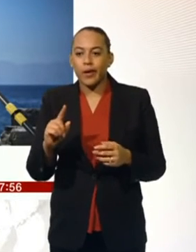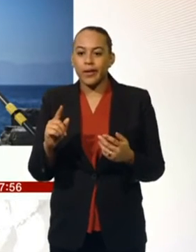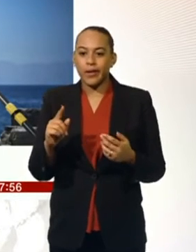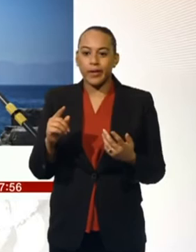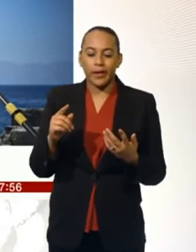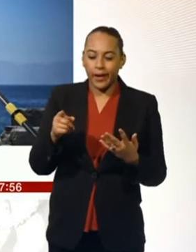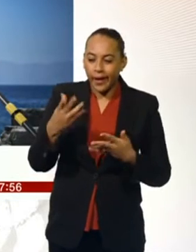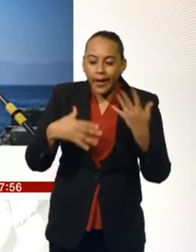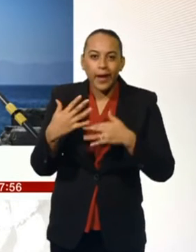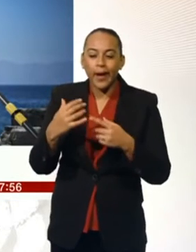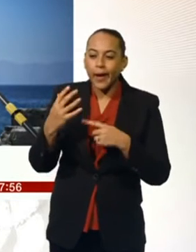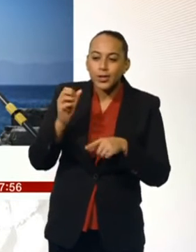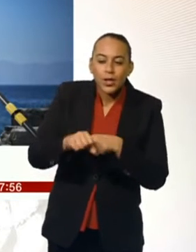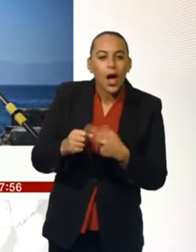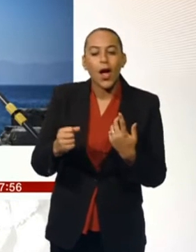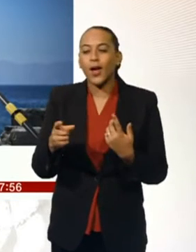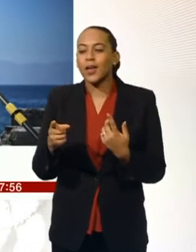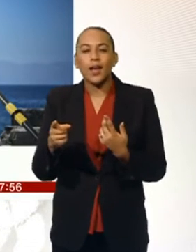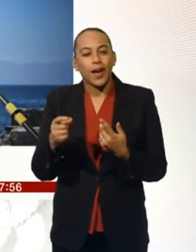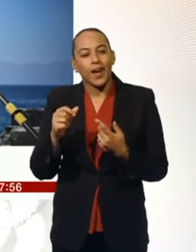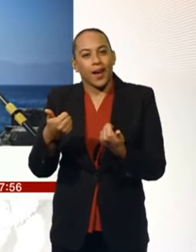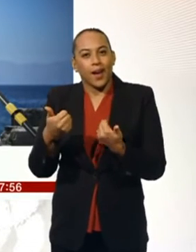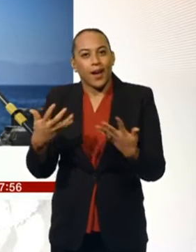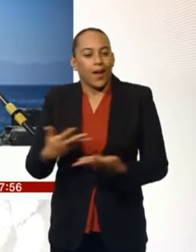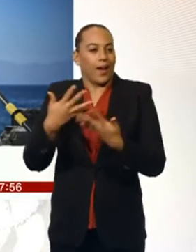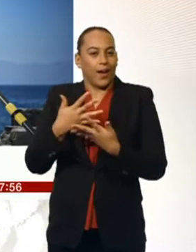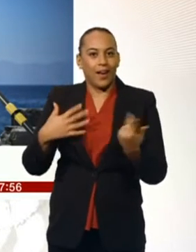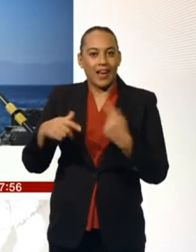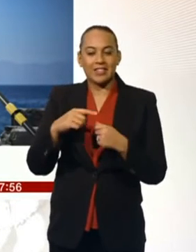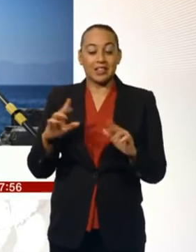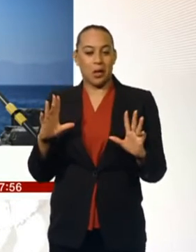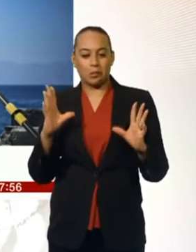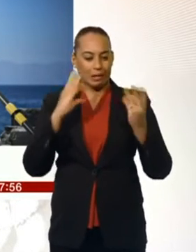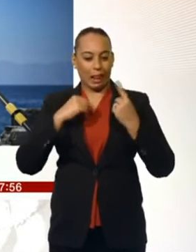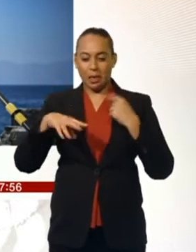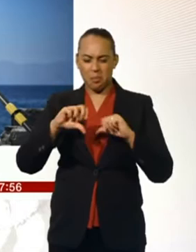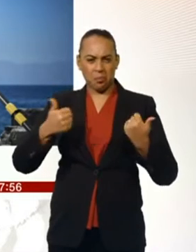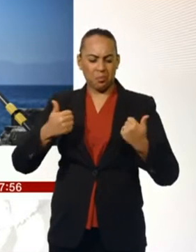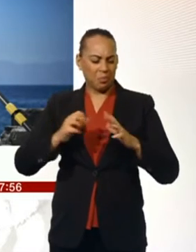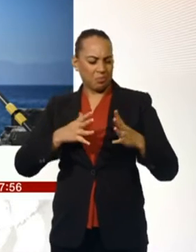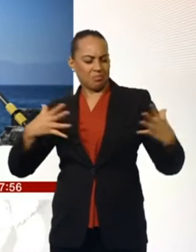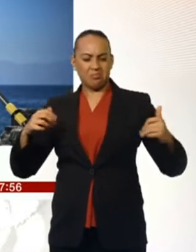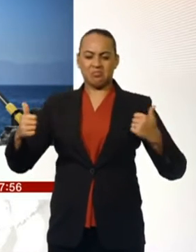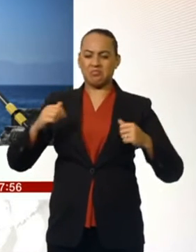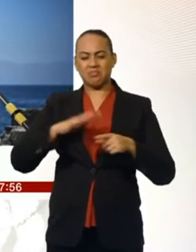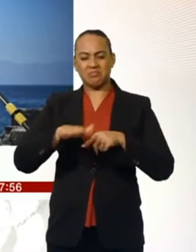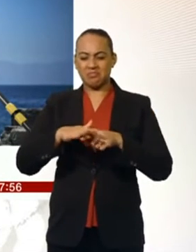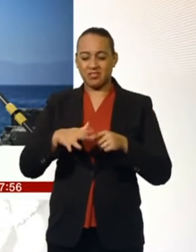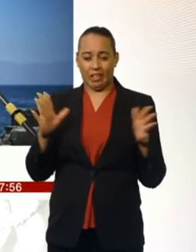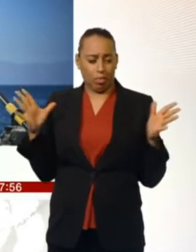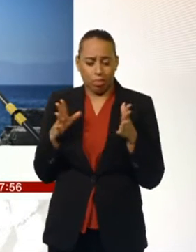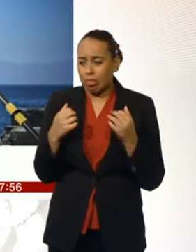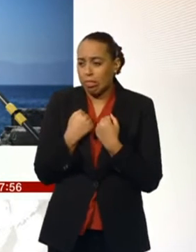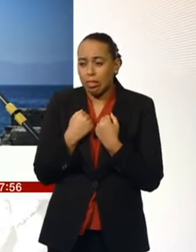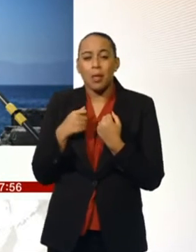undress to tell us a joke or to make a joke about the en suite arrangements on this particular cruise. And she'll have to make a